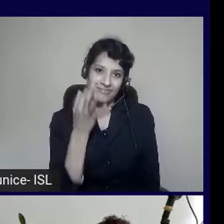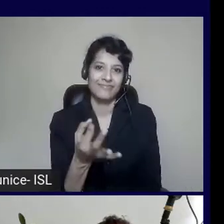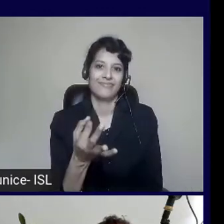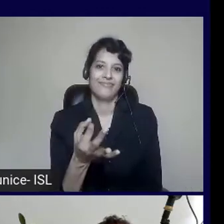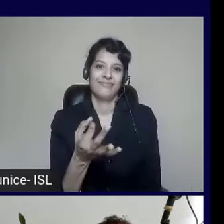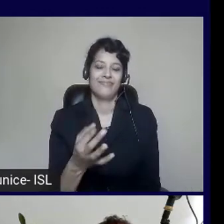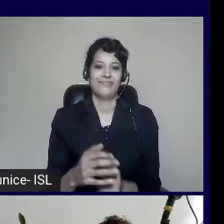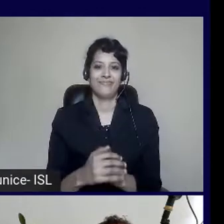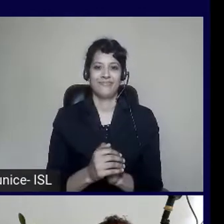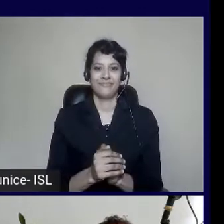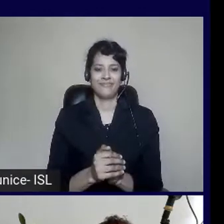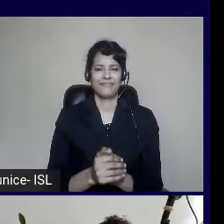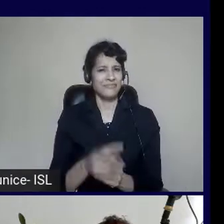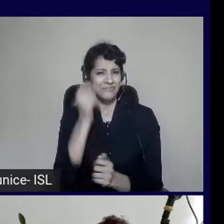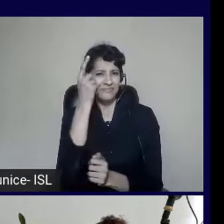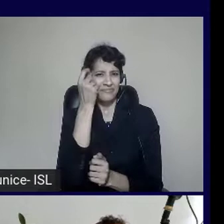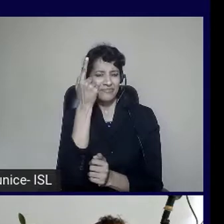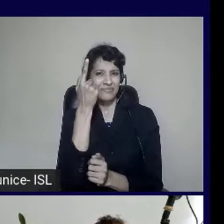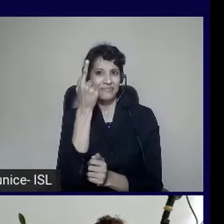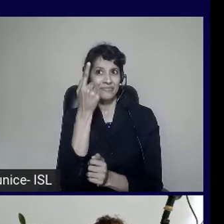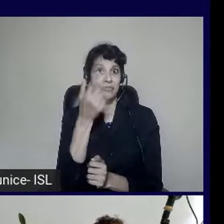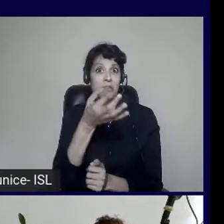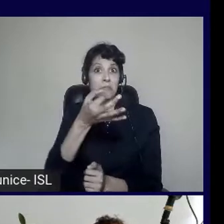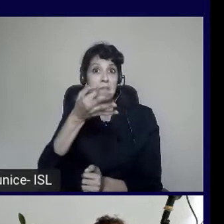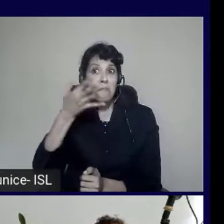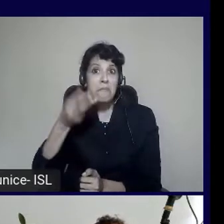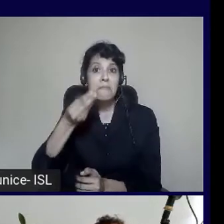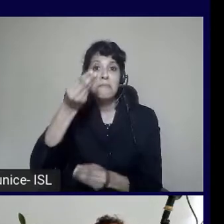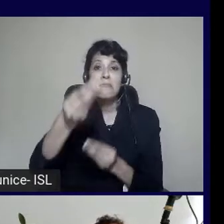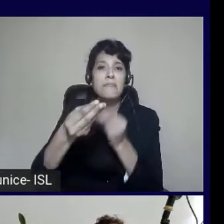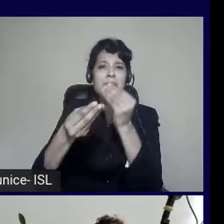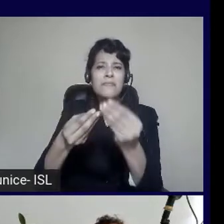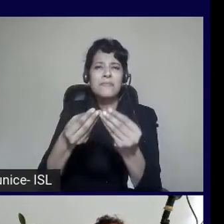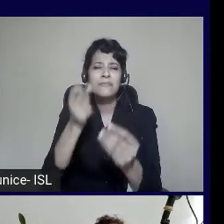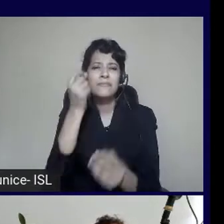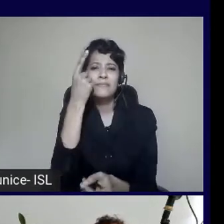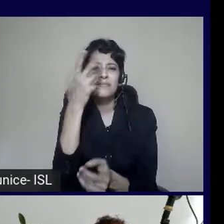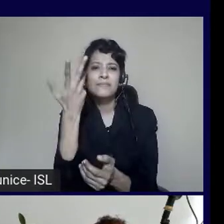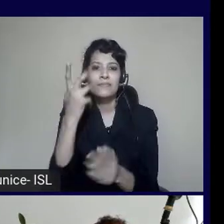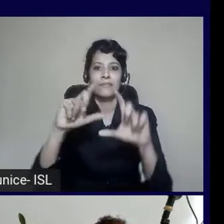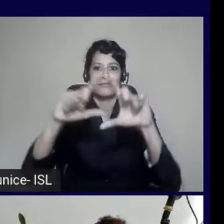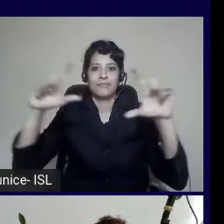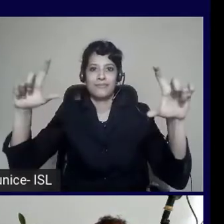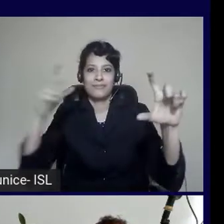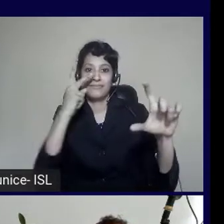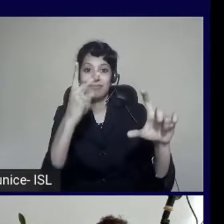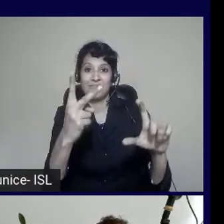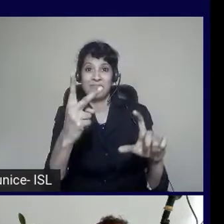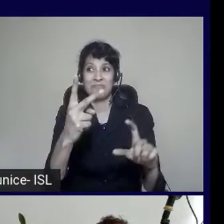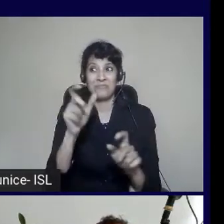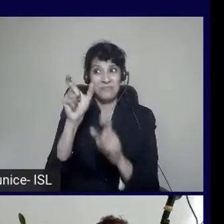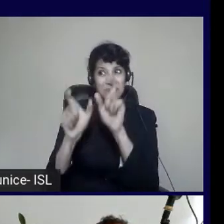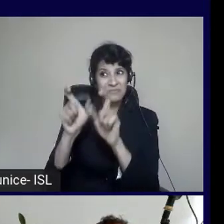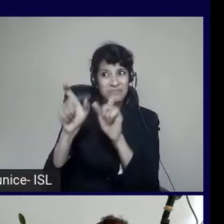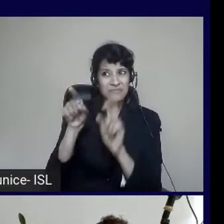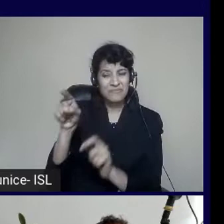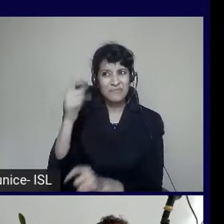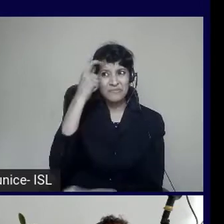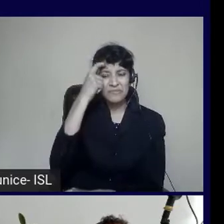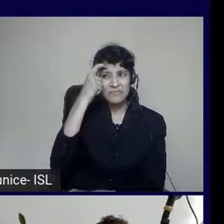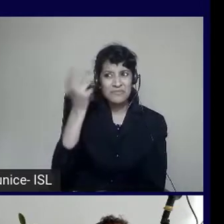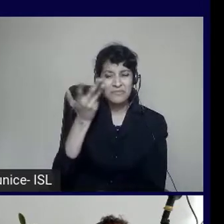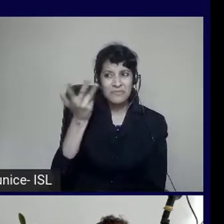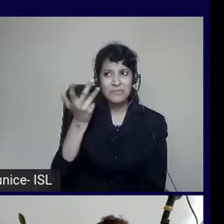But to understand the quality of life and to improve others' quality of life, you need to be aware of others' difficulties. So instead of going from pity,